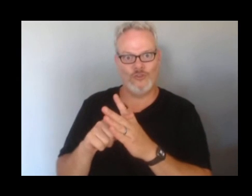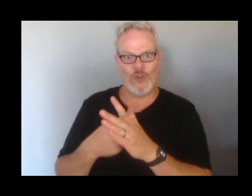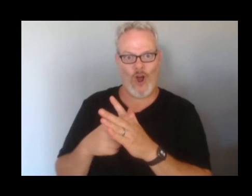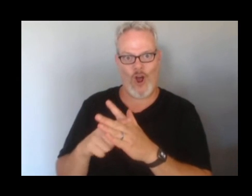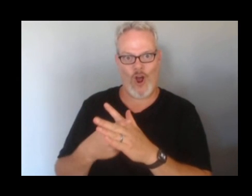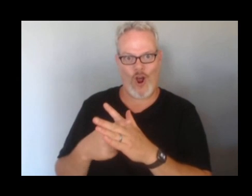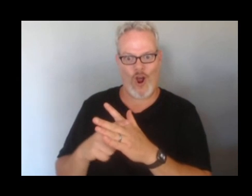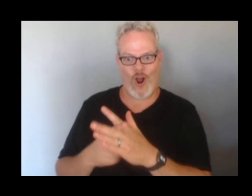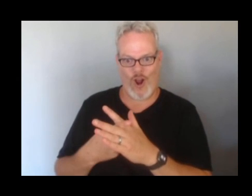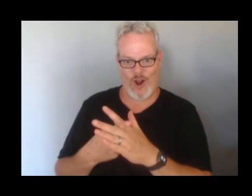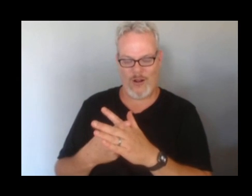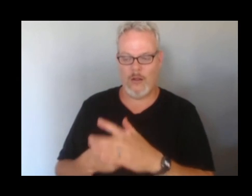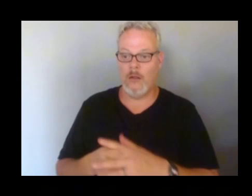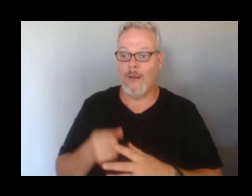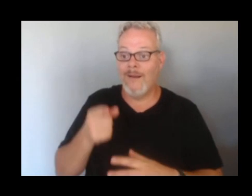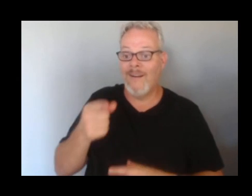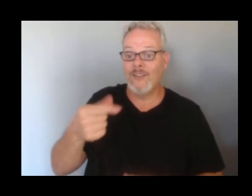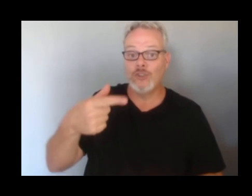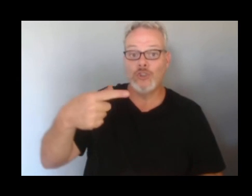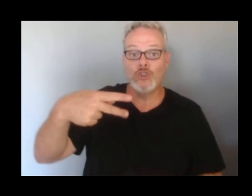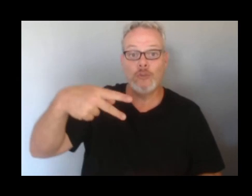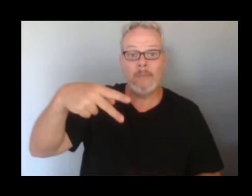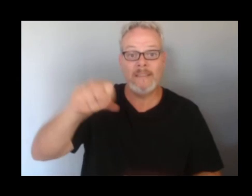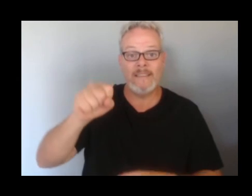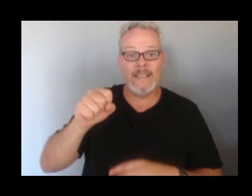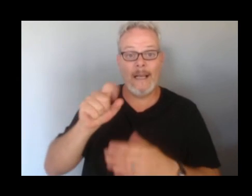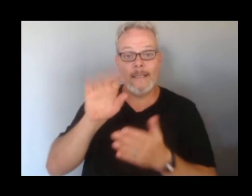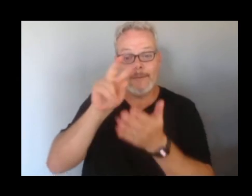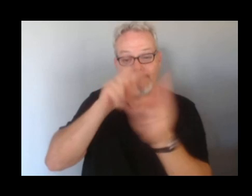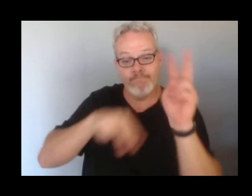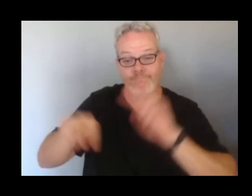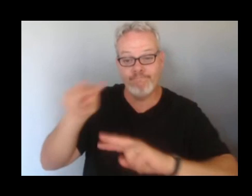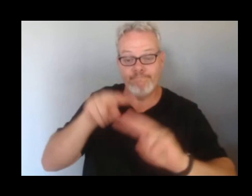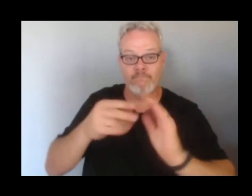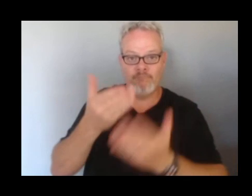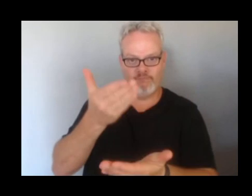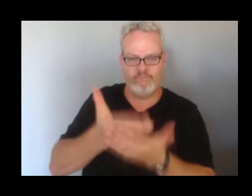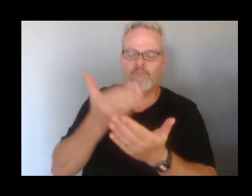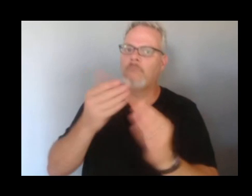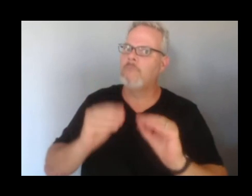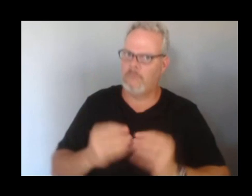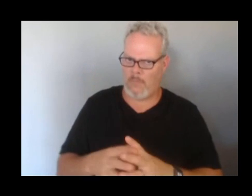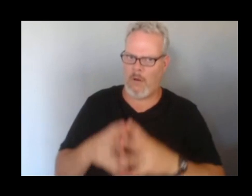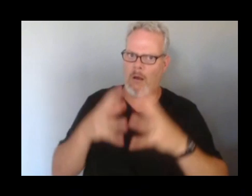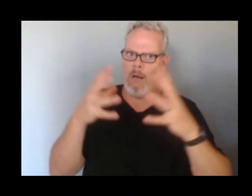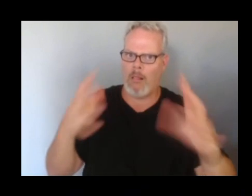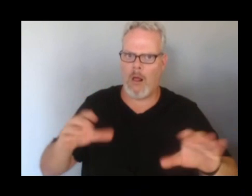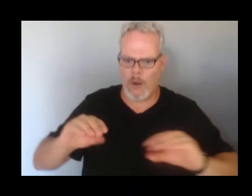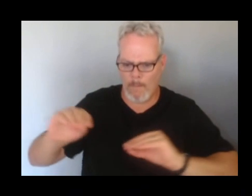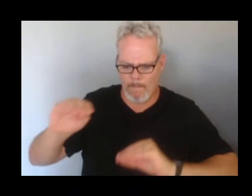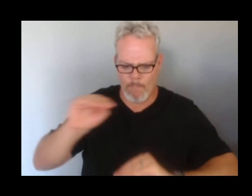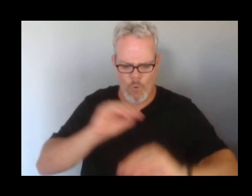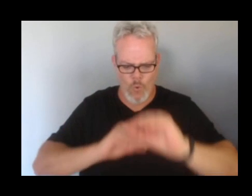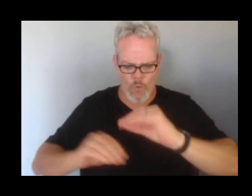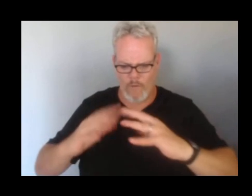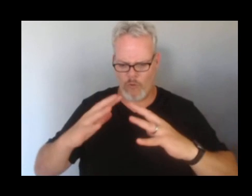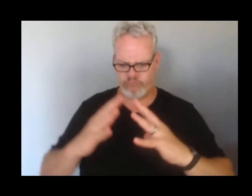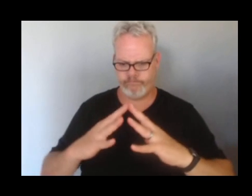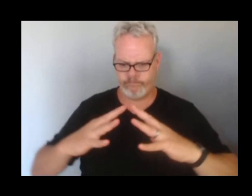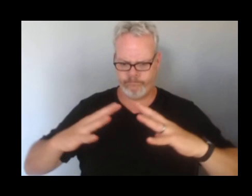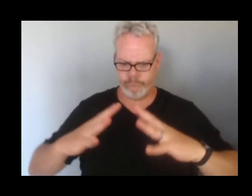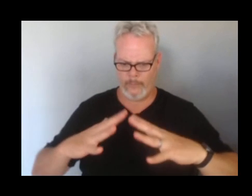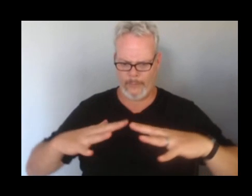Our GPS monitoring signal is showing that there's quite a lot of ground movement happening during each episode with the ground extending and contracting,